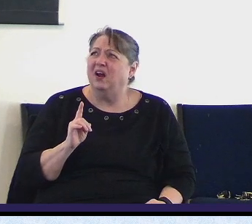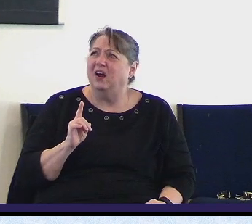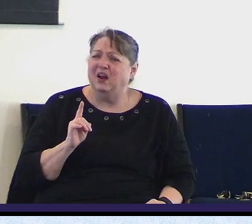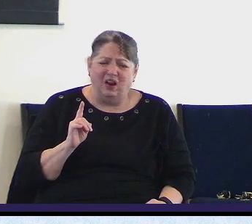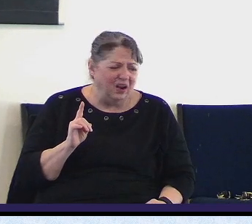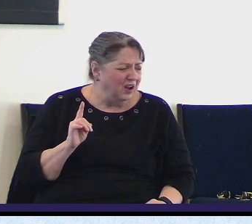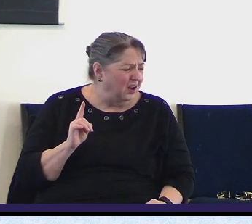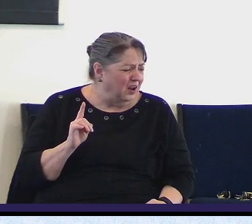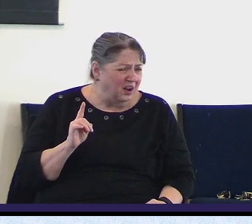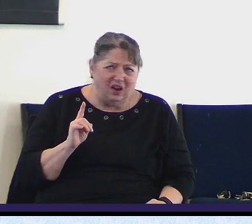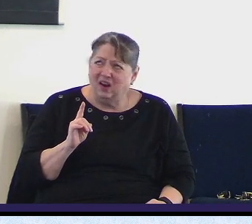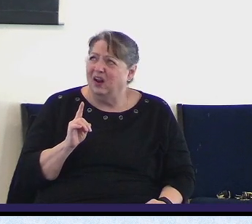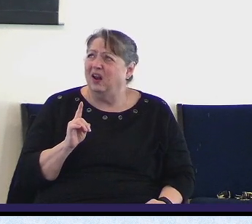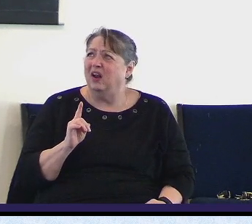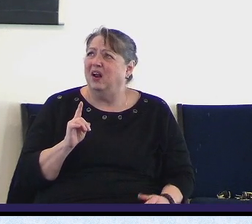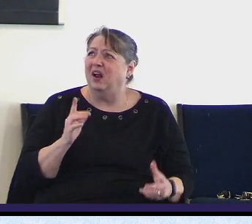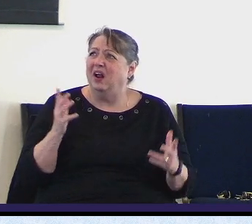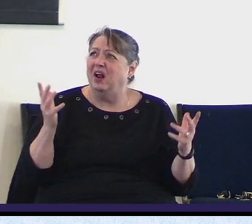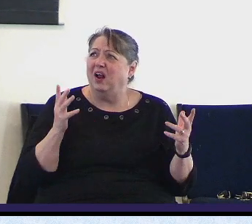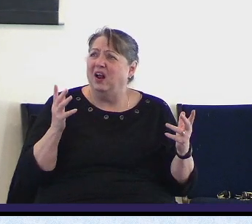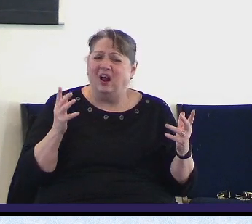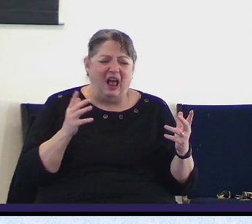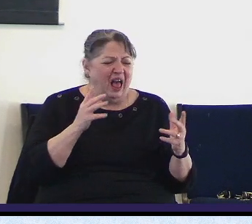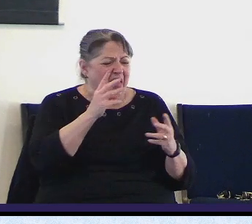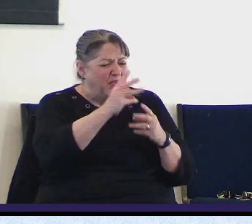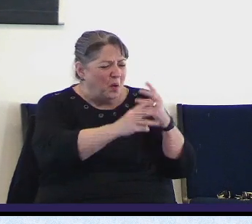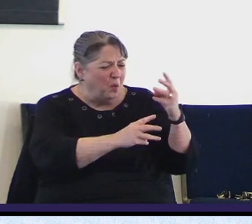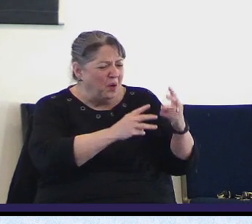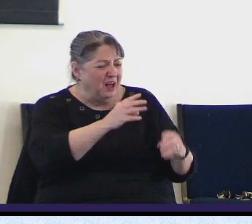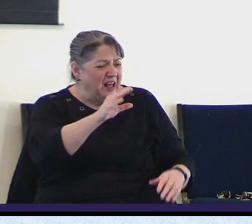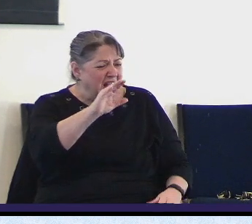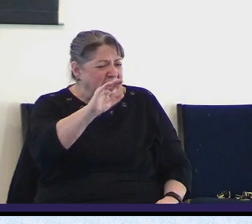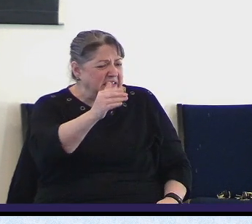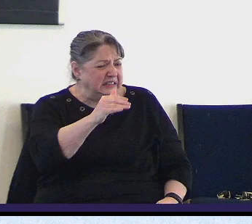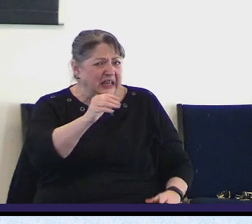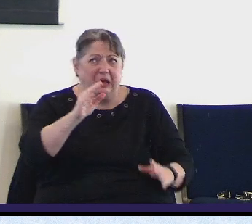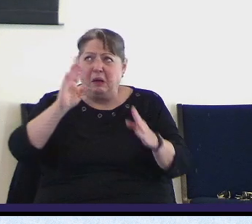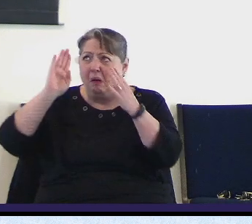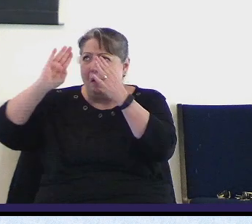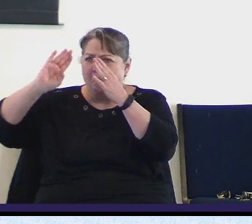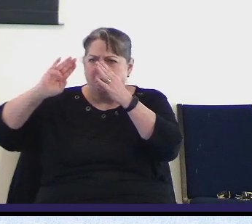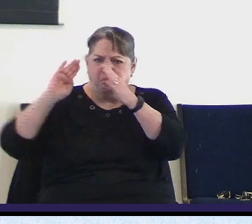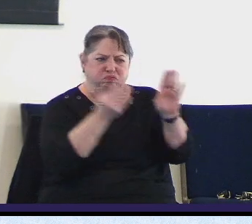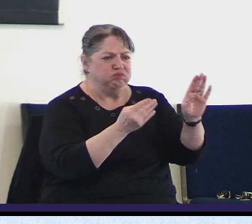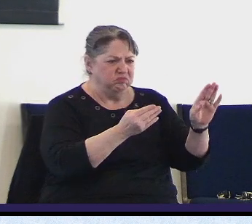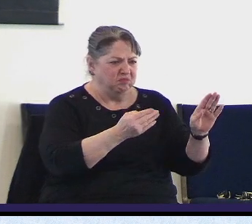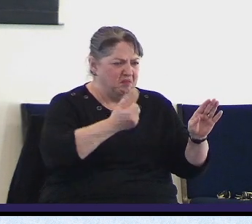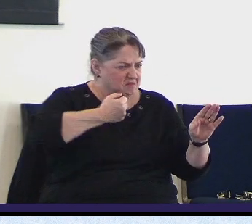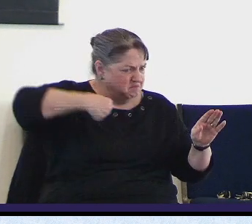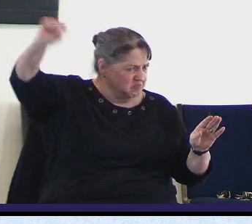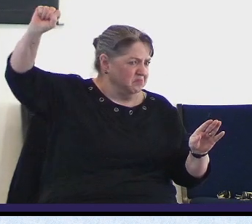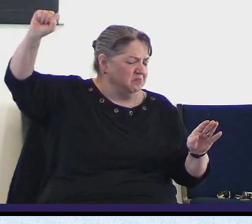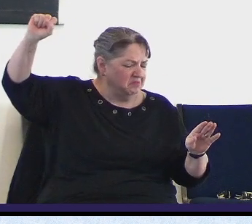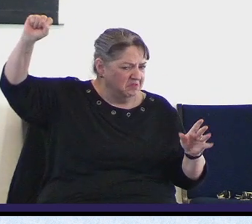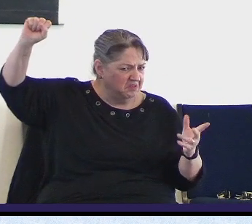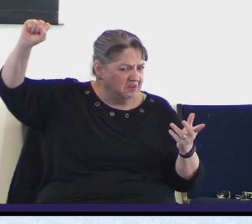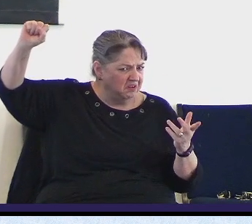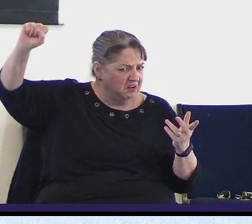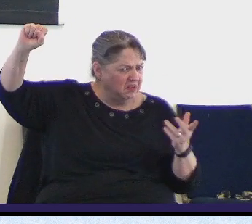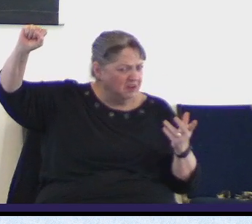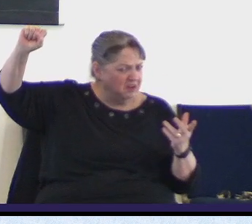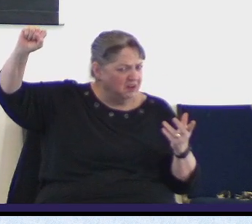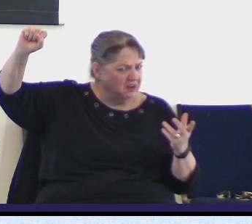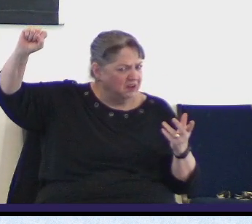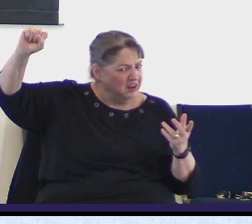concerned about. It was the way that the world was turning and he knew that God was not satisfied with that. And, and, and,